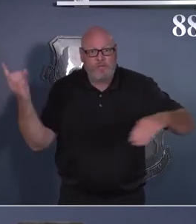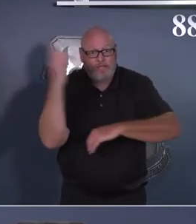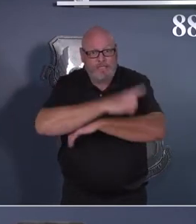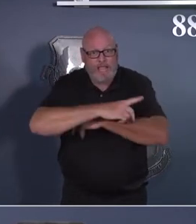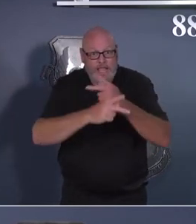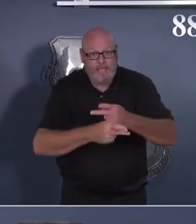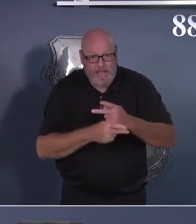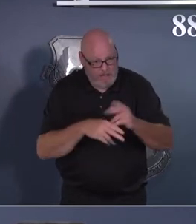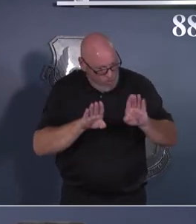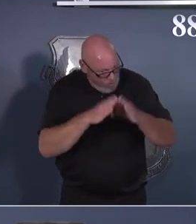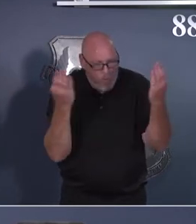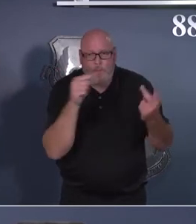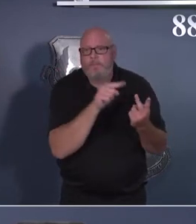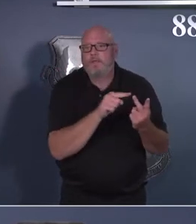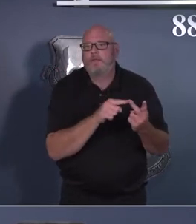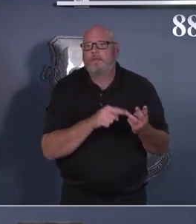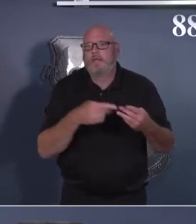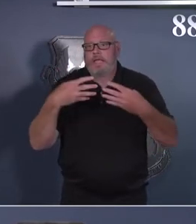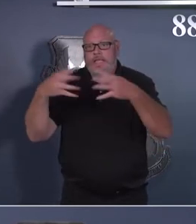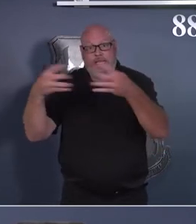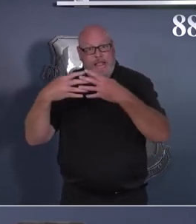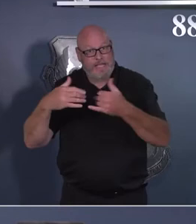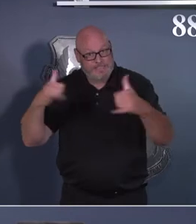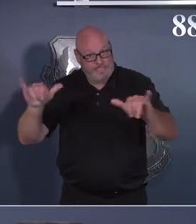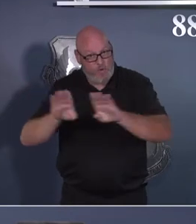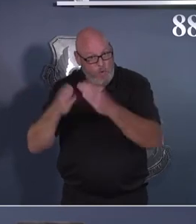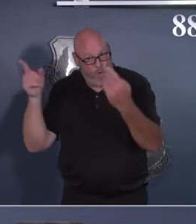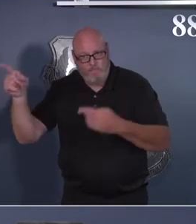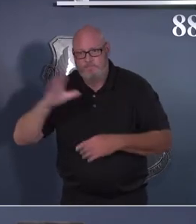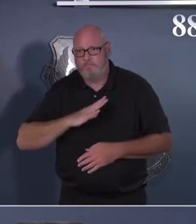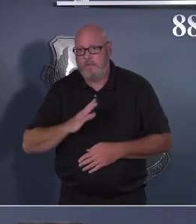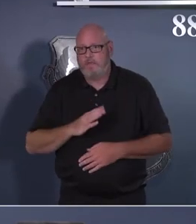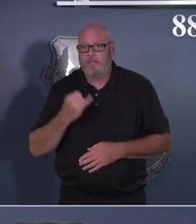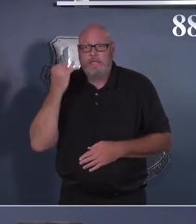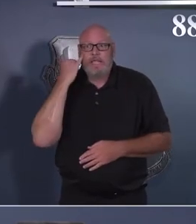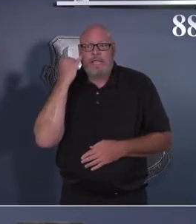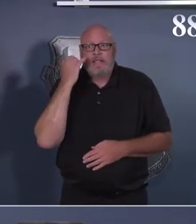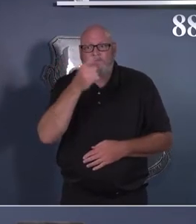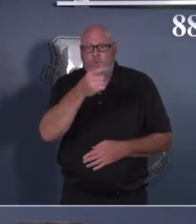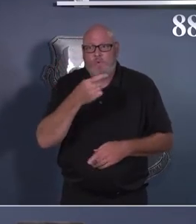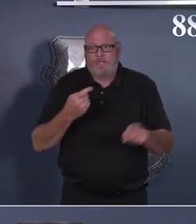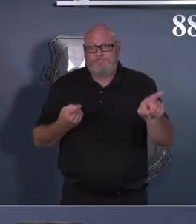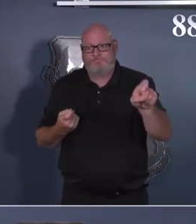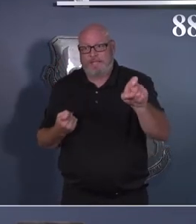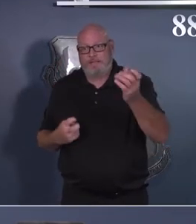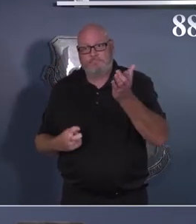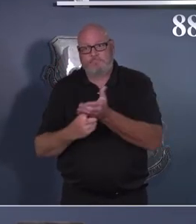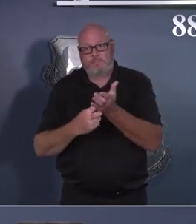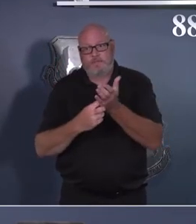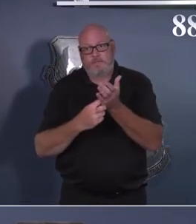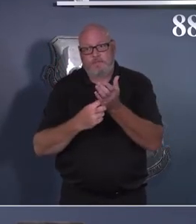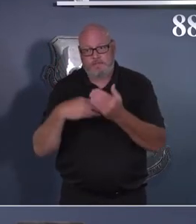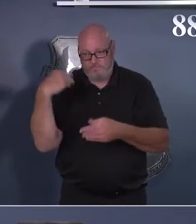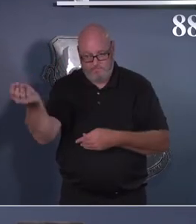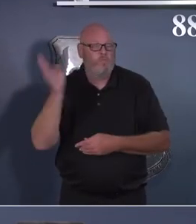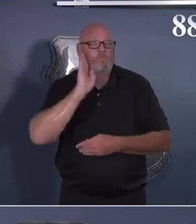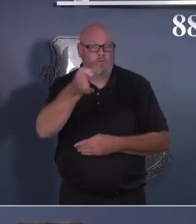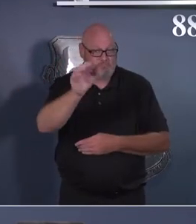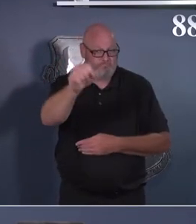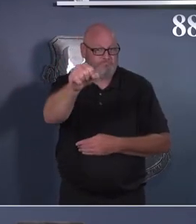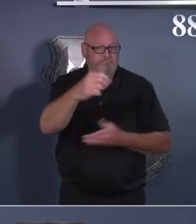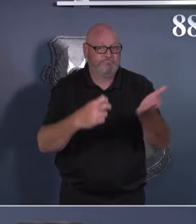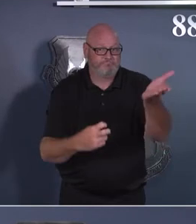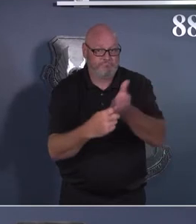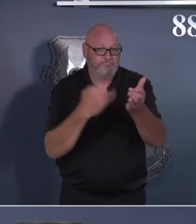still be served. And holes in one will still be made. Well, maybe not the holes in one. They're probably not happening now. What you will see is an